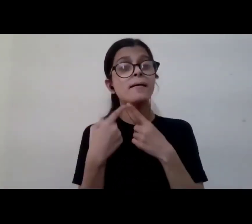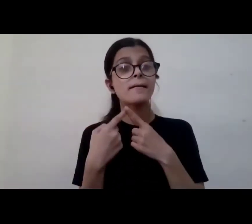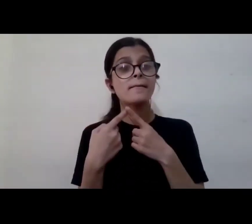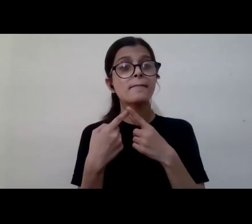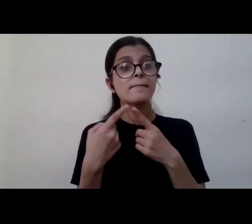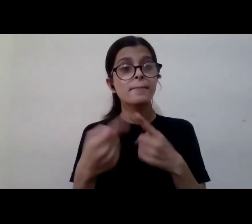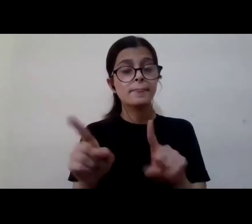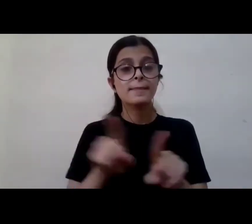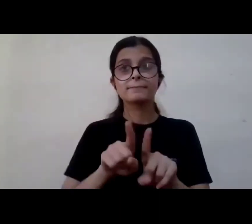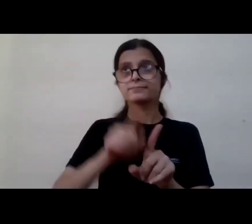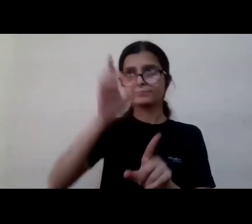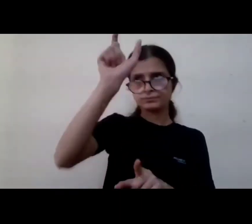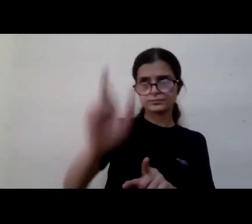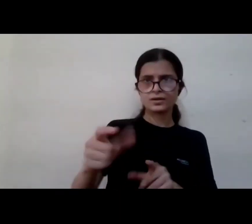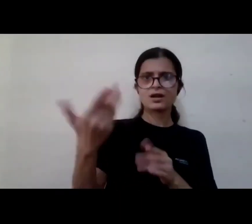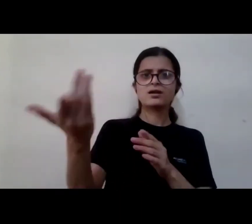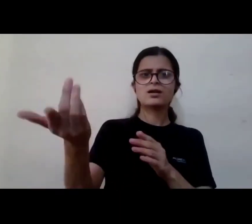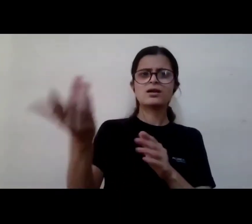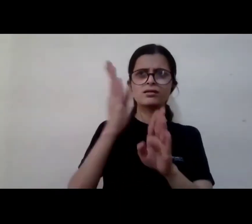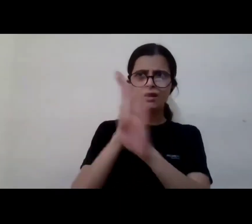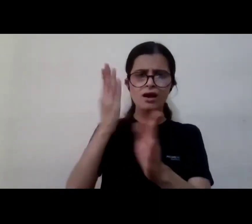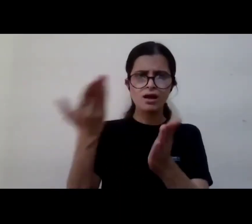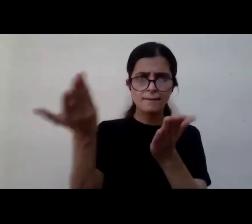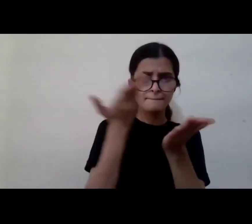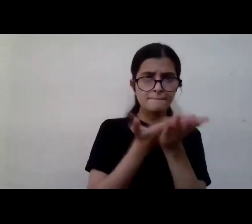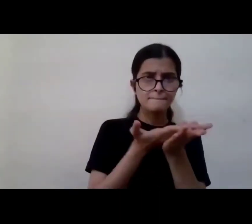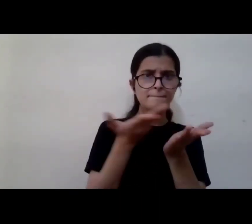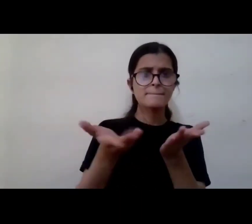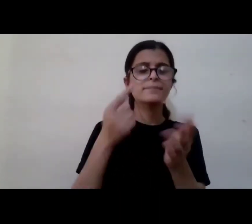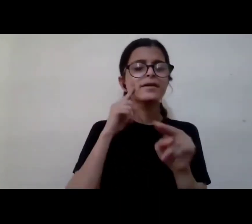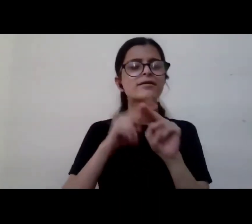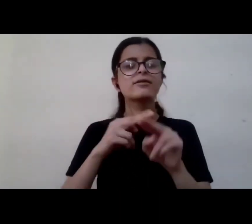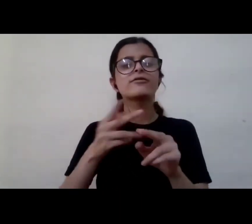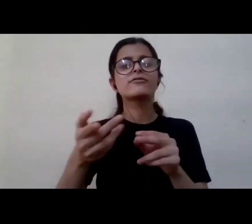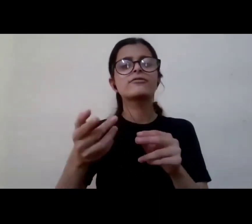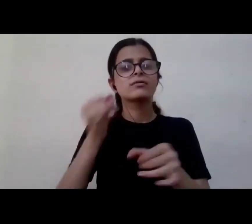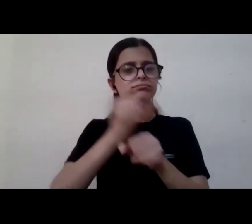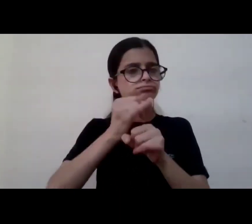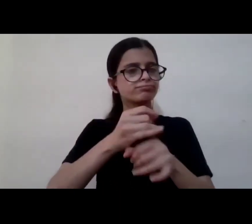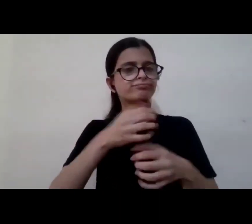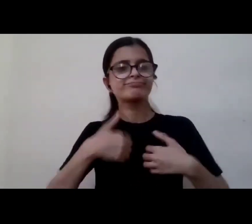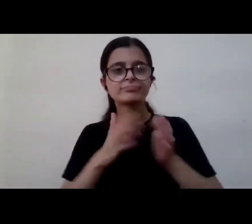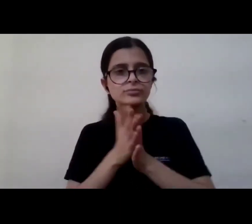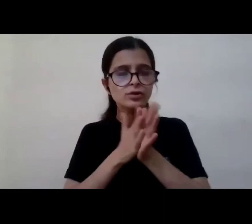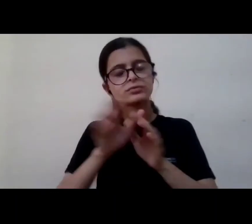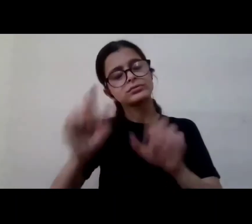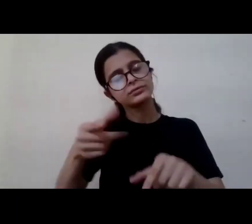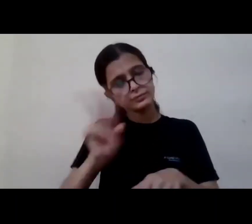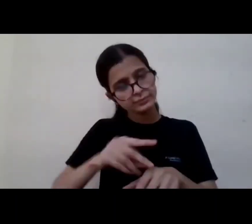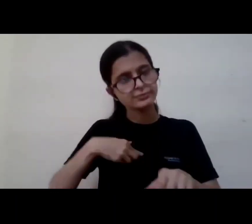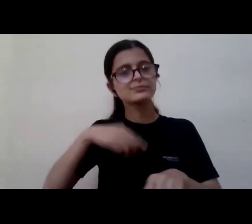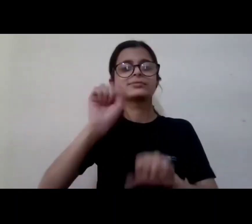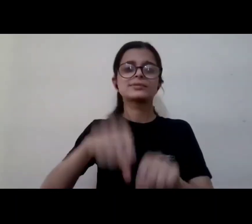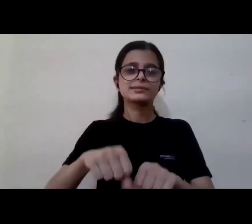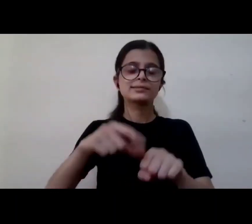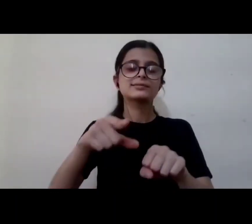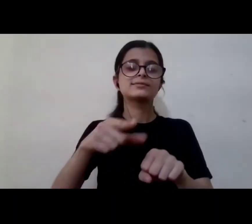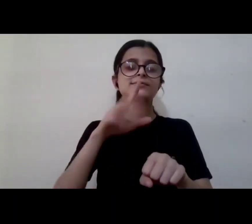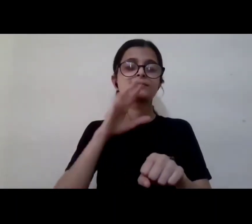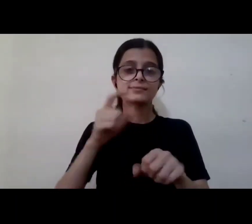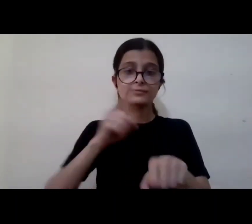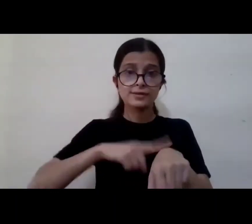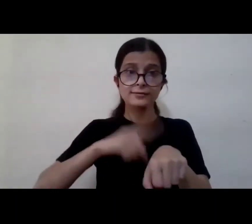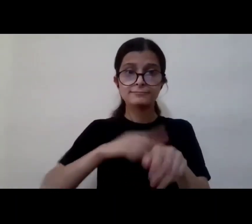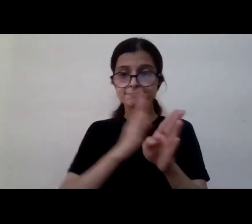individual directly apply if the institution is not taking interest then again answer is yes but at the time of applying